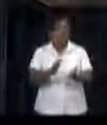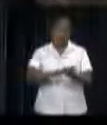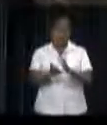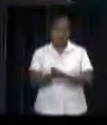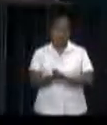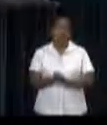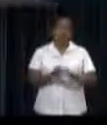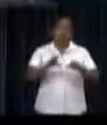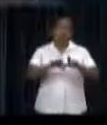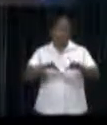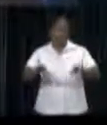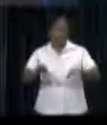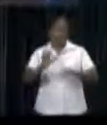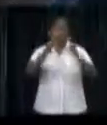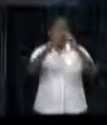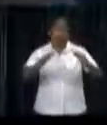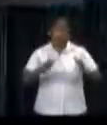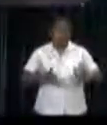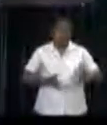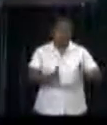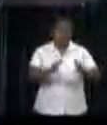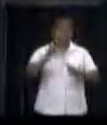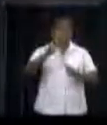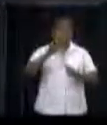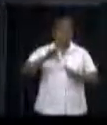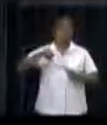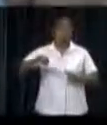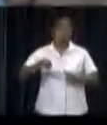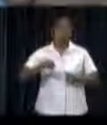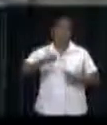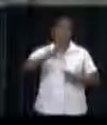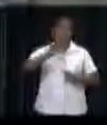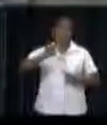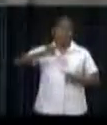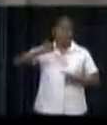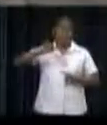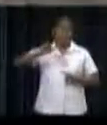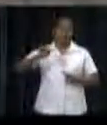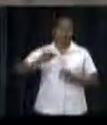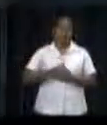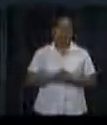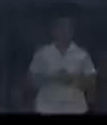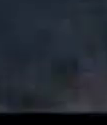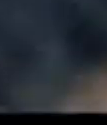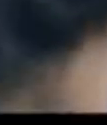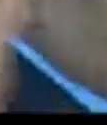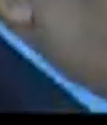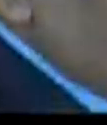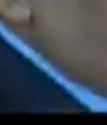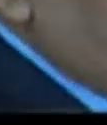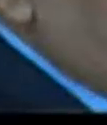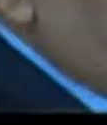where they can go. The Consulate is situated on the Limapo Strat, and the Consul is